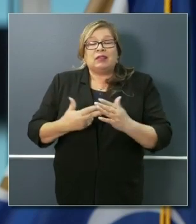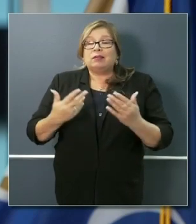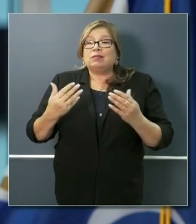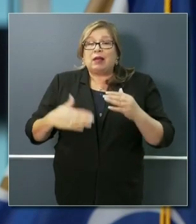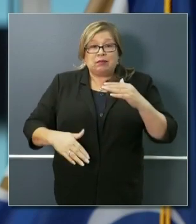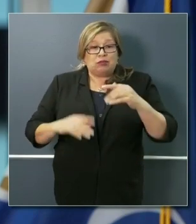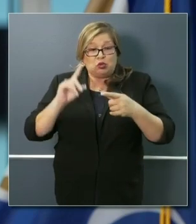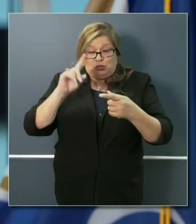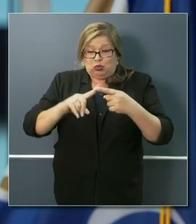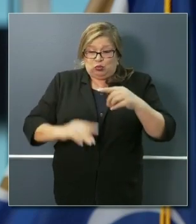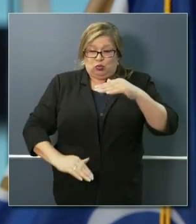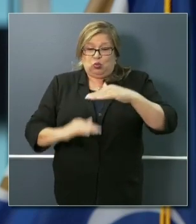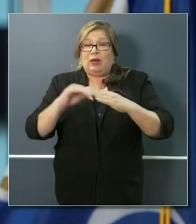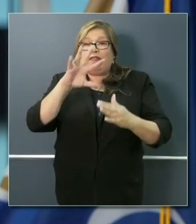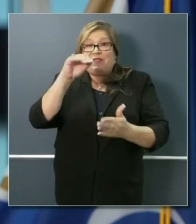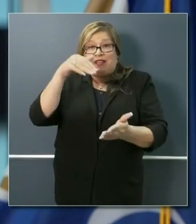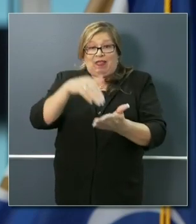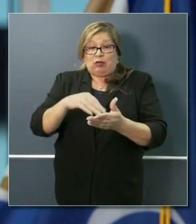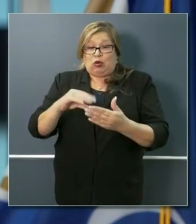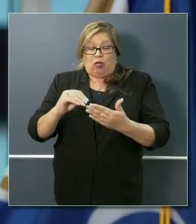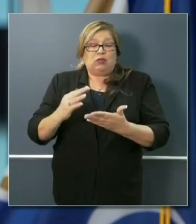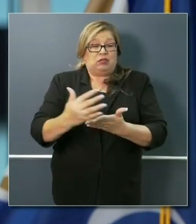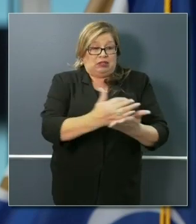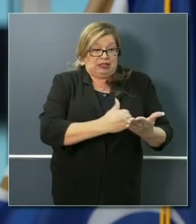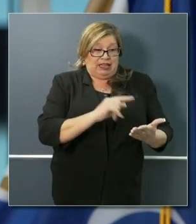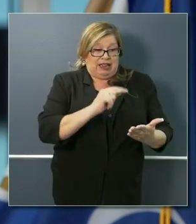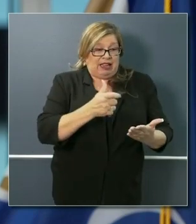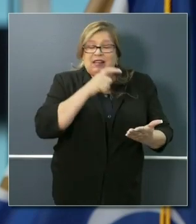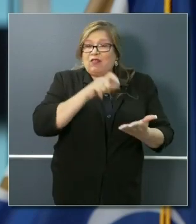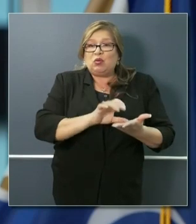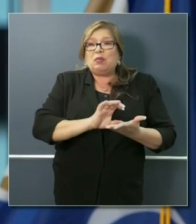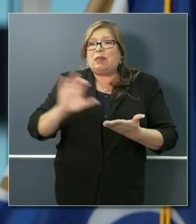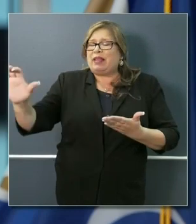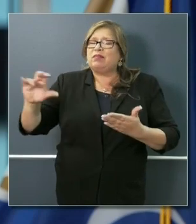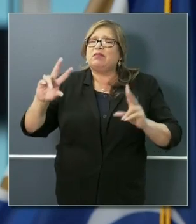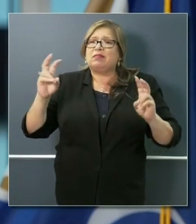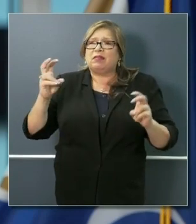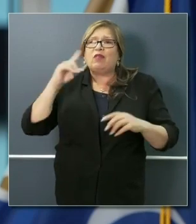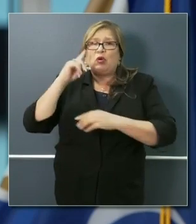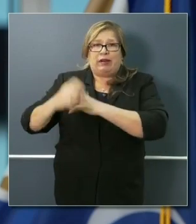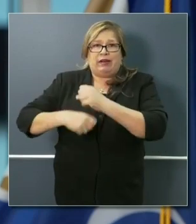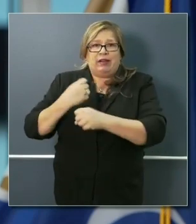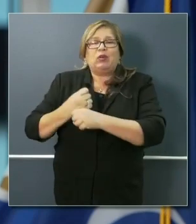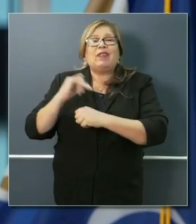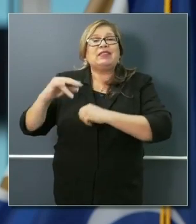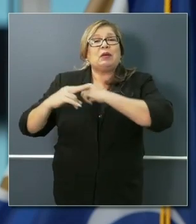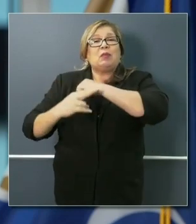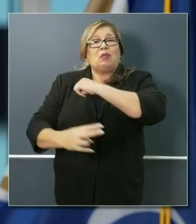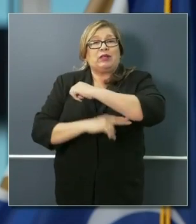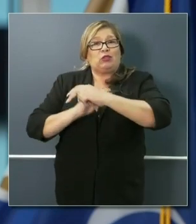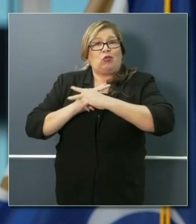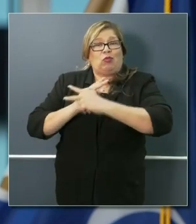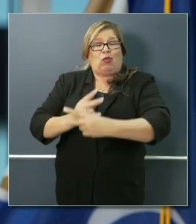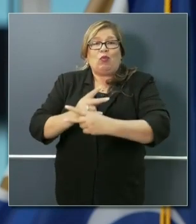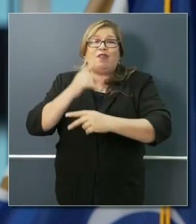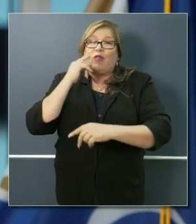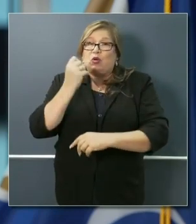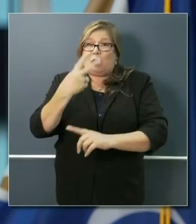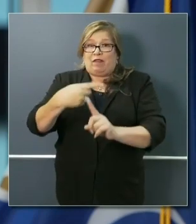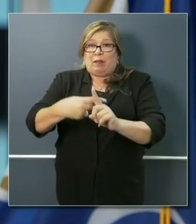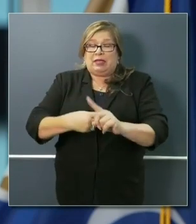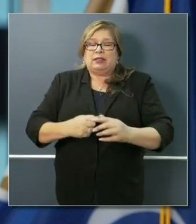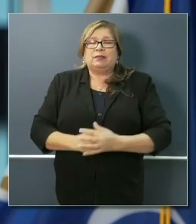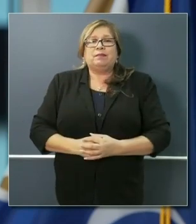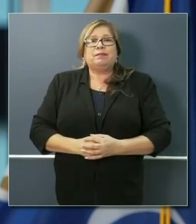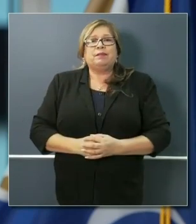,000 can be used as a bridge loan over the course of the next 12 months. And I call it a bridge loan in this